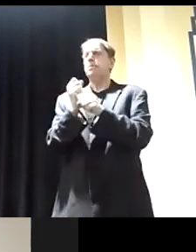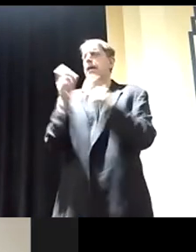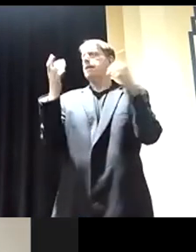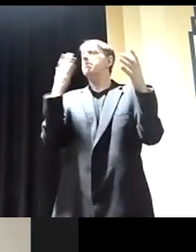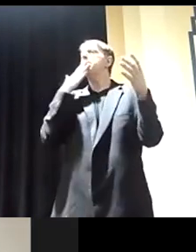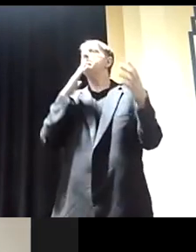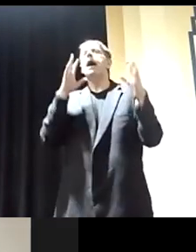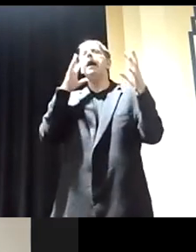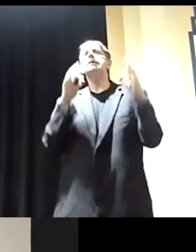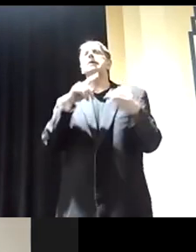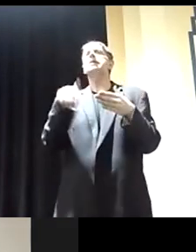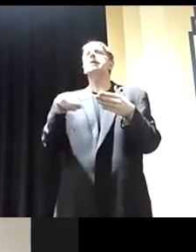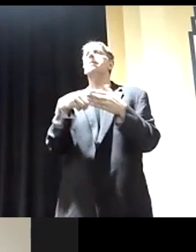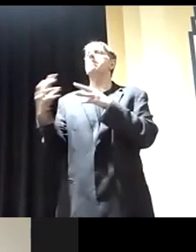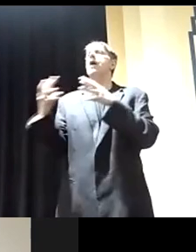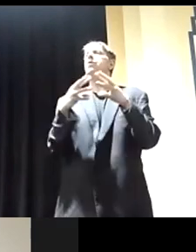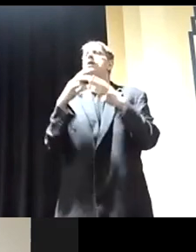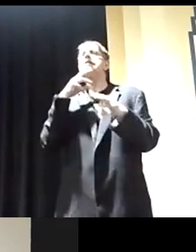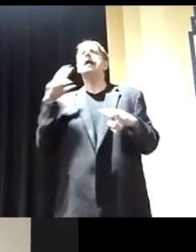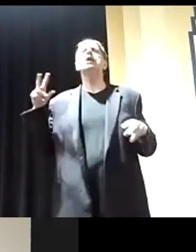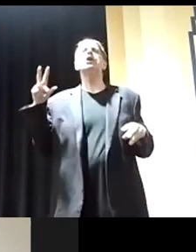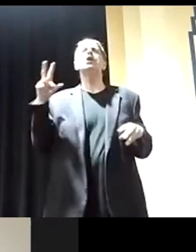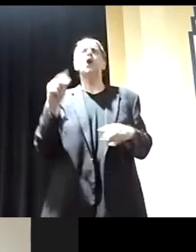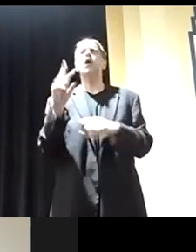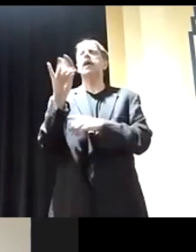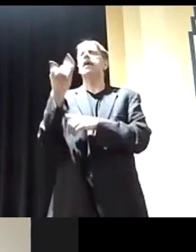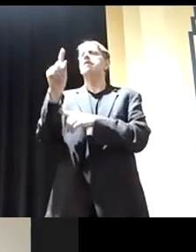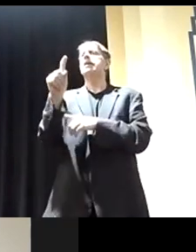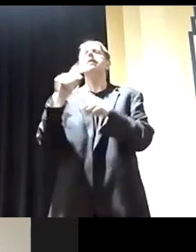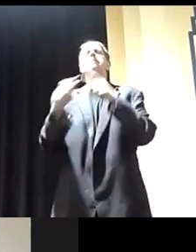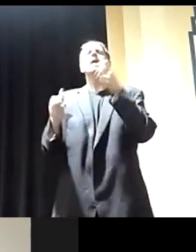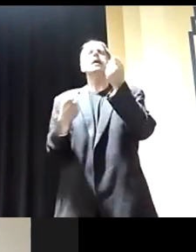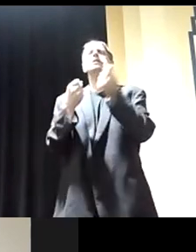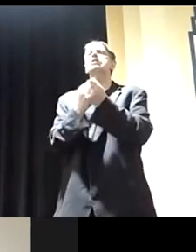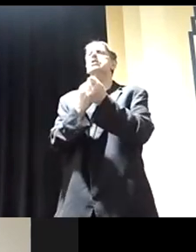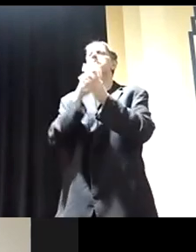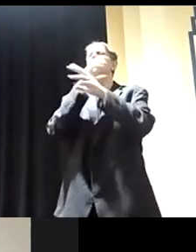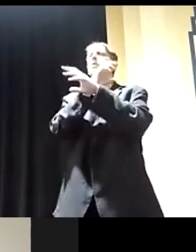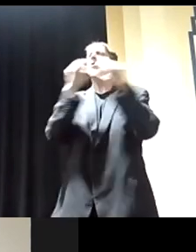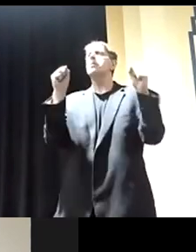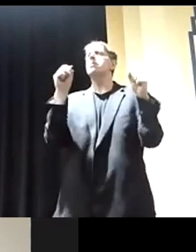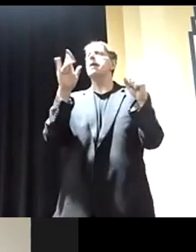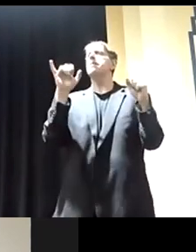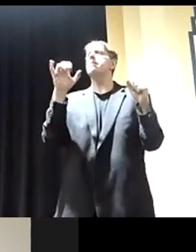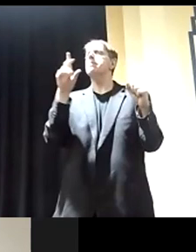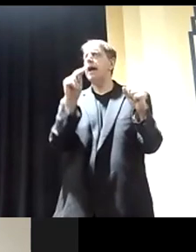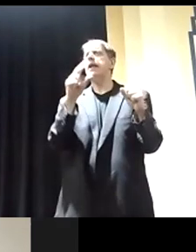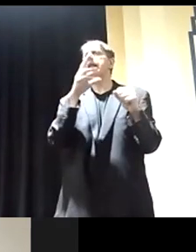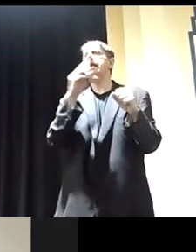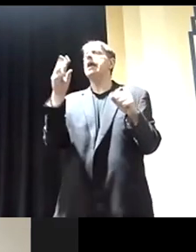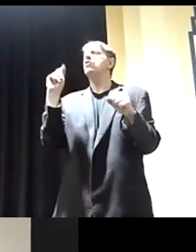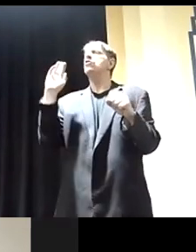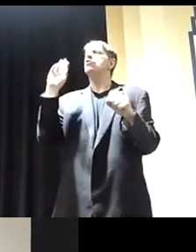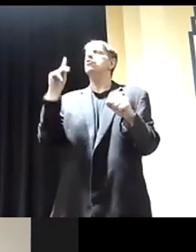to say no when it's warranted. But having said that, I support President Biden and President Trump's decision to withdraw from Afghanistan.